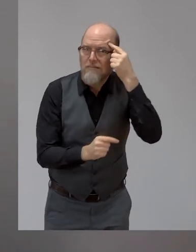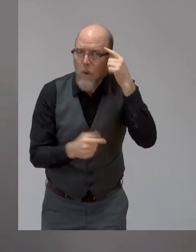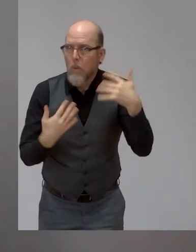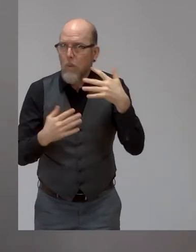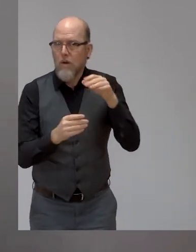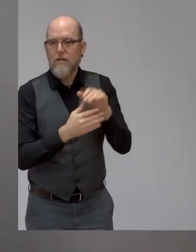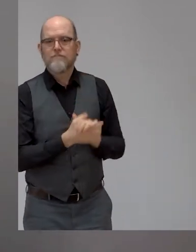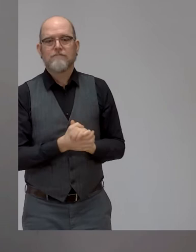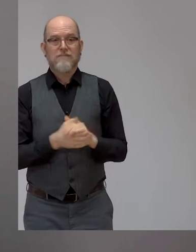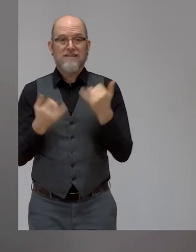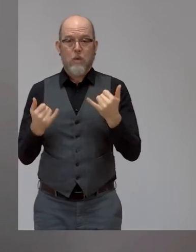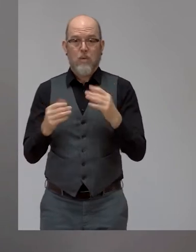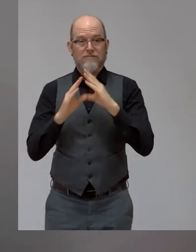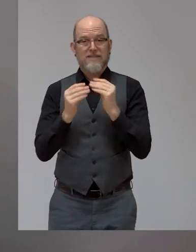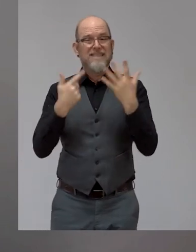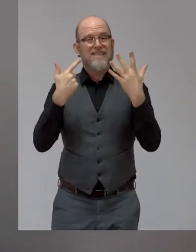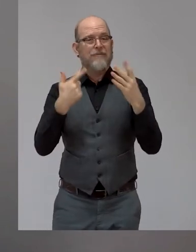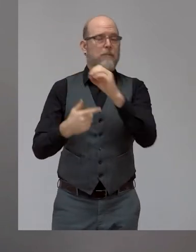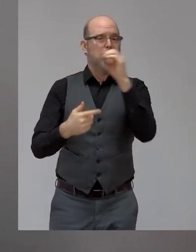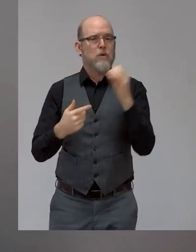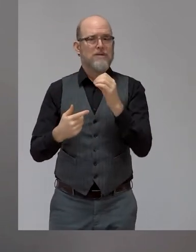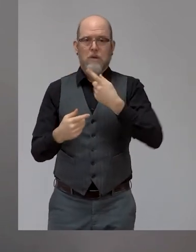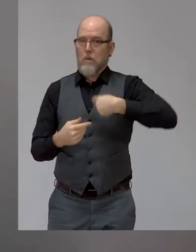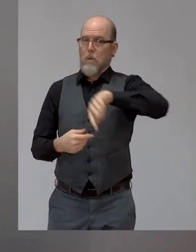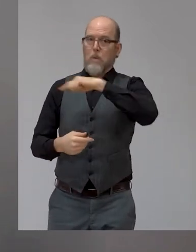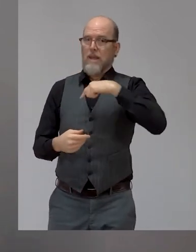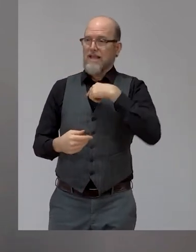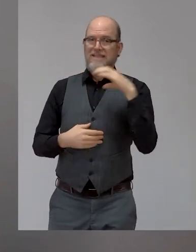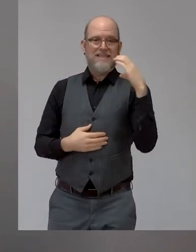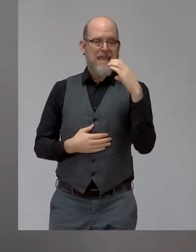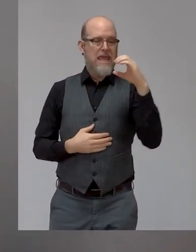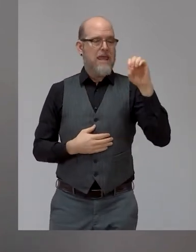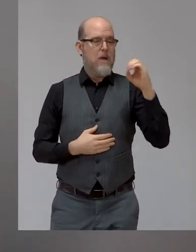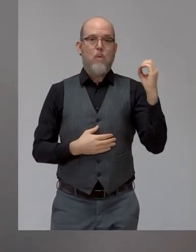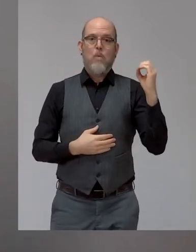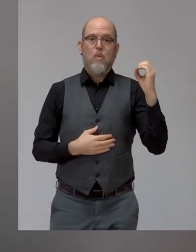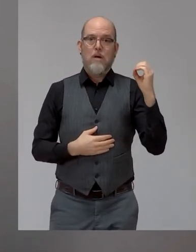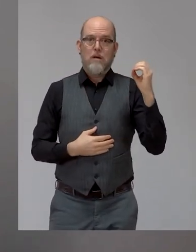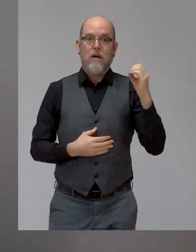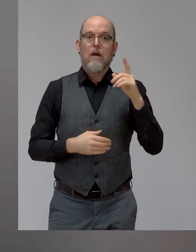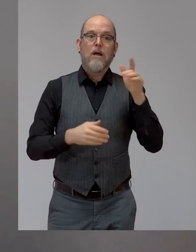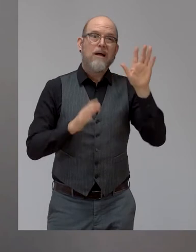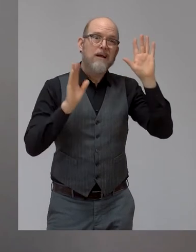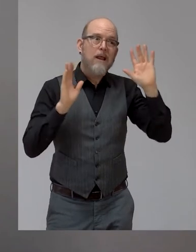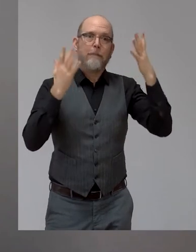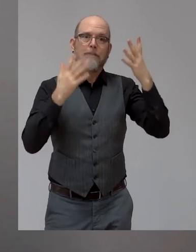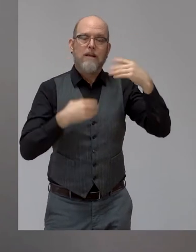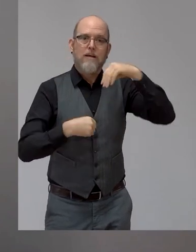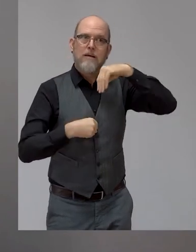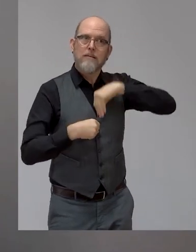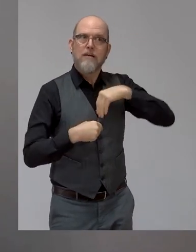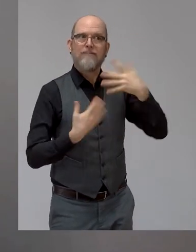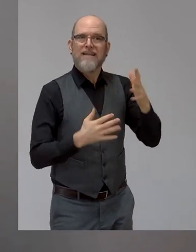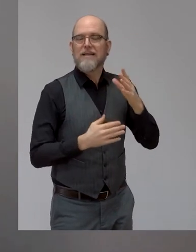lived experience of disability, but four out of five of them are not disclosing. And what does that say for the cultures?